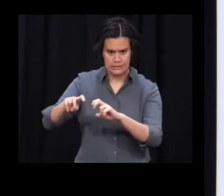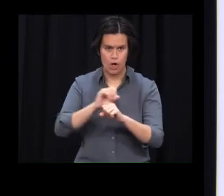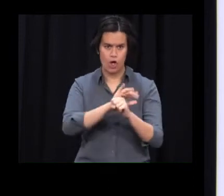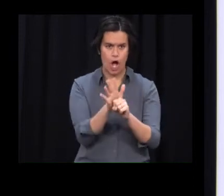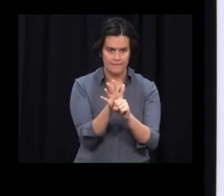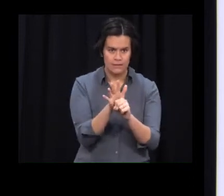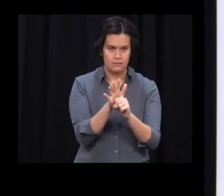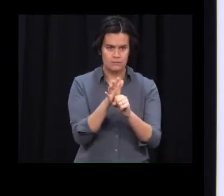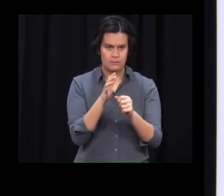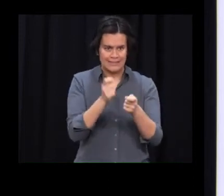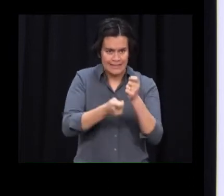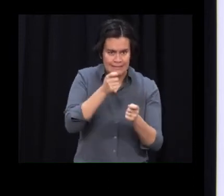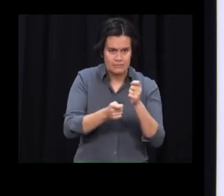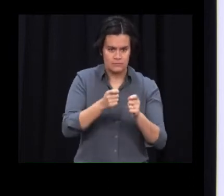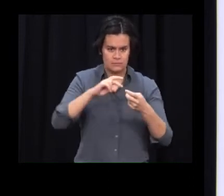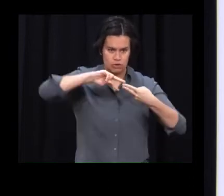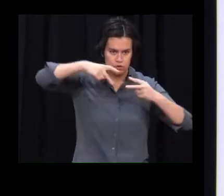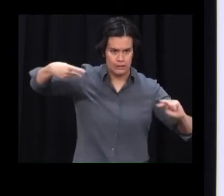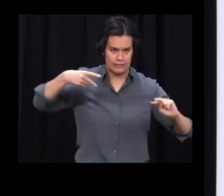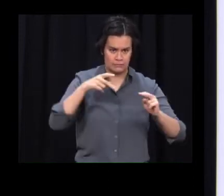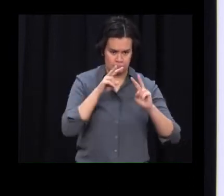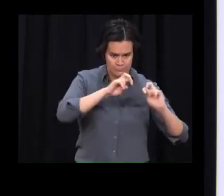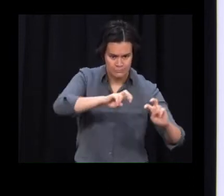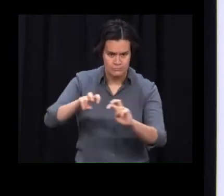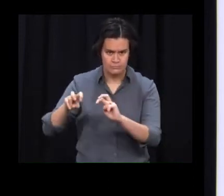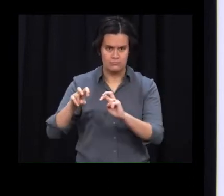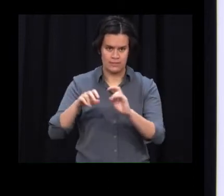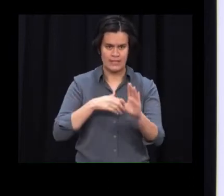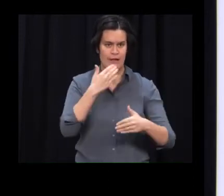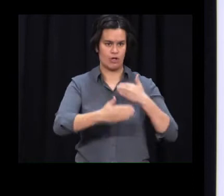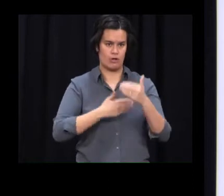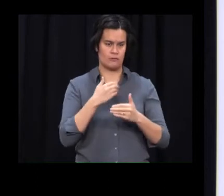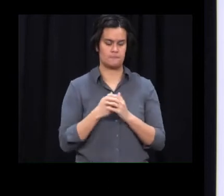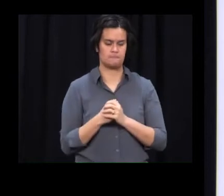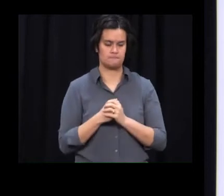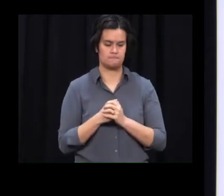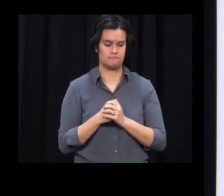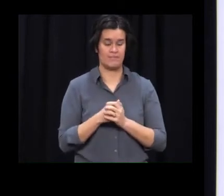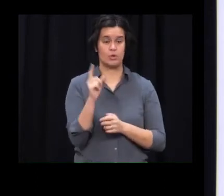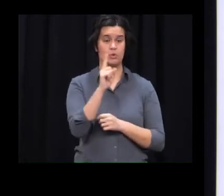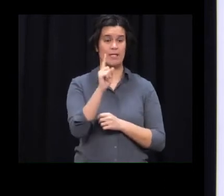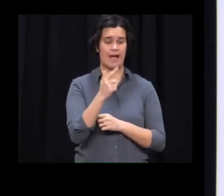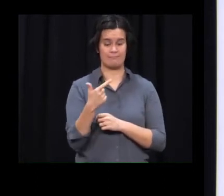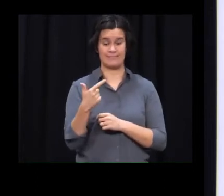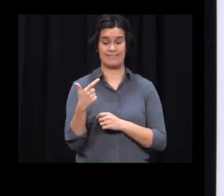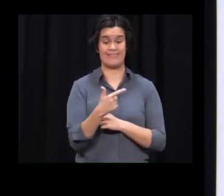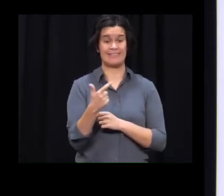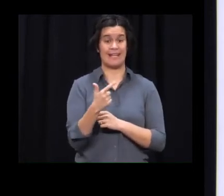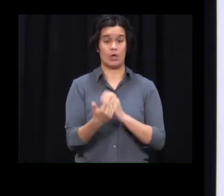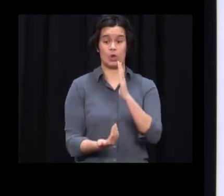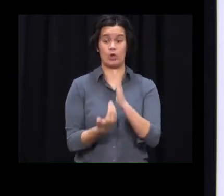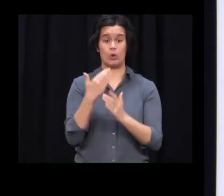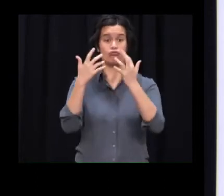investigation. Reporting today on 17 of the cases shows that all have genomic links to the Auckland